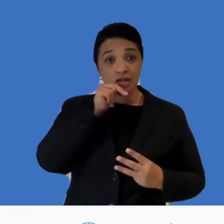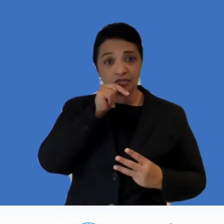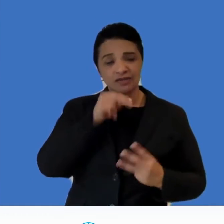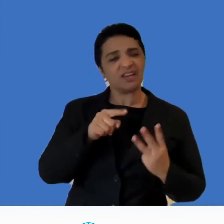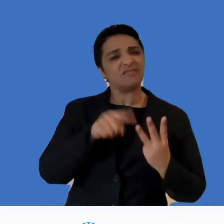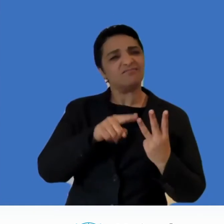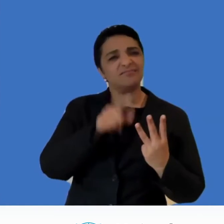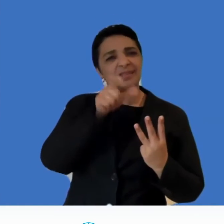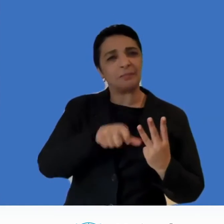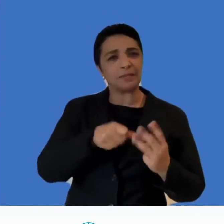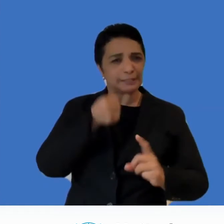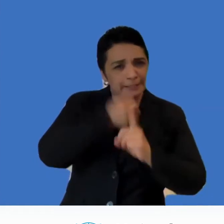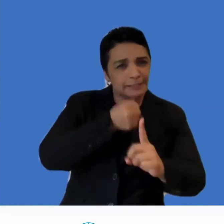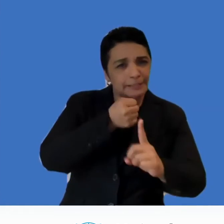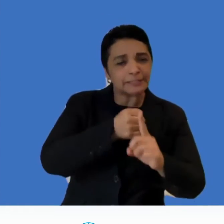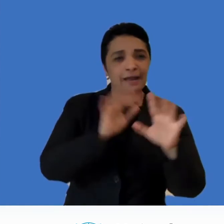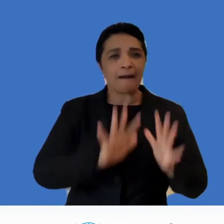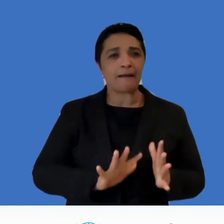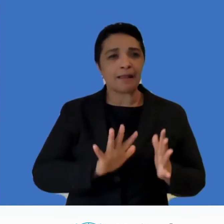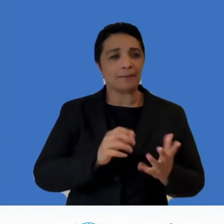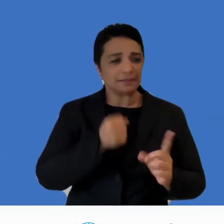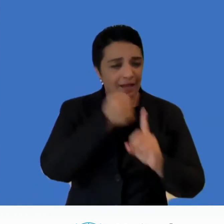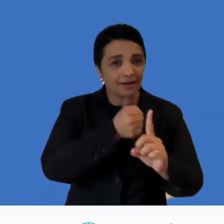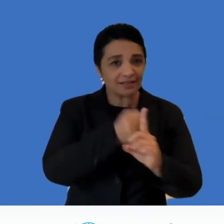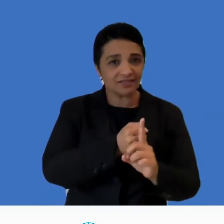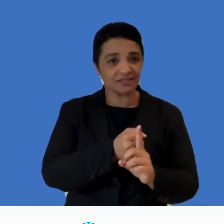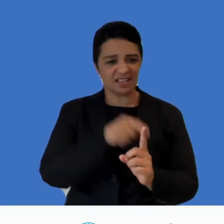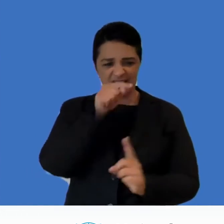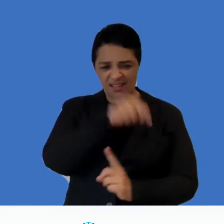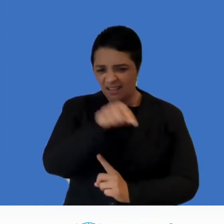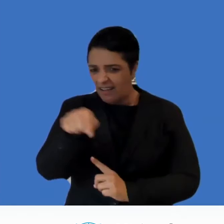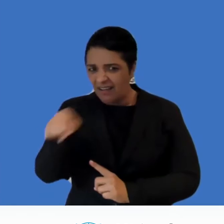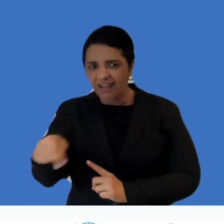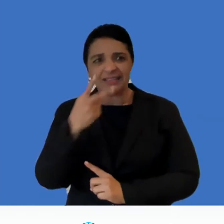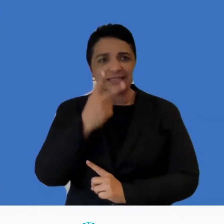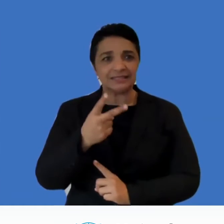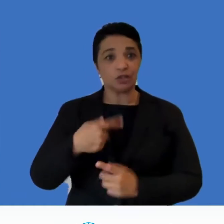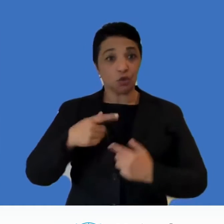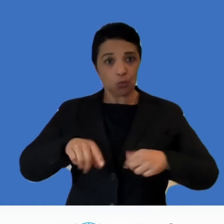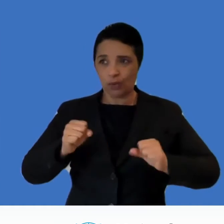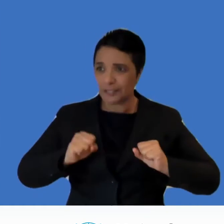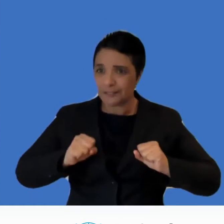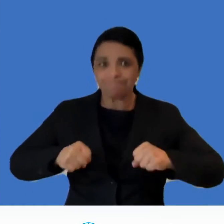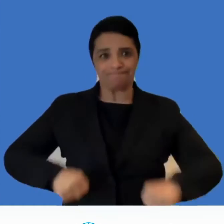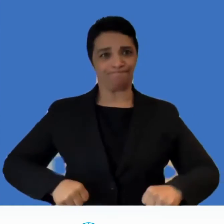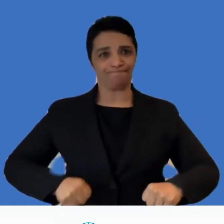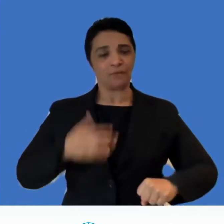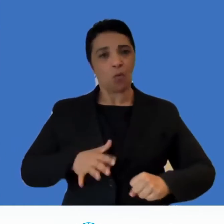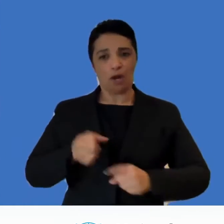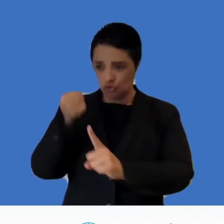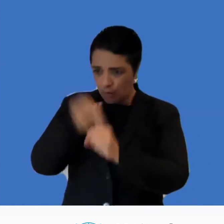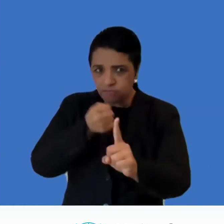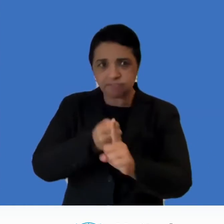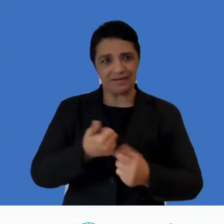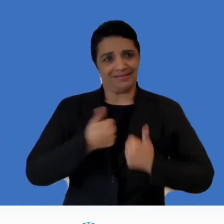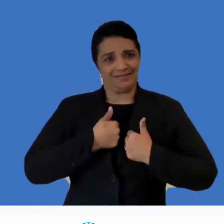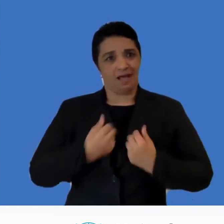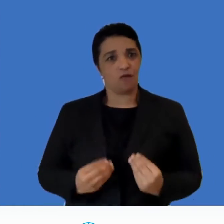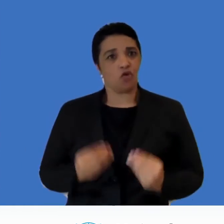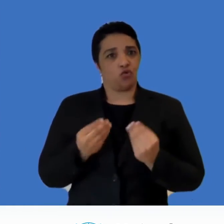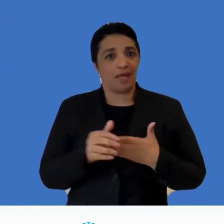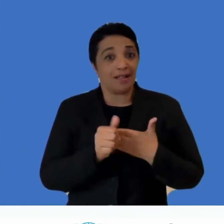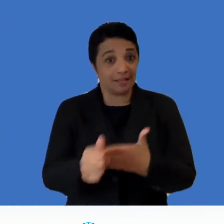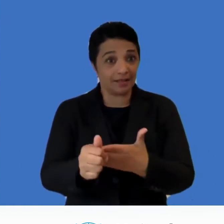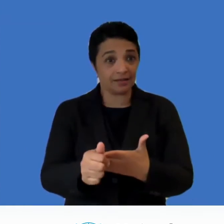activist this only goes to show that we're willing to put in the work for the change that we want to see and would like you to